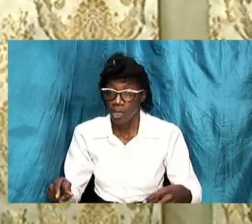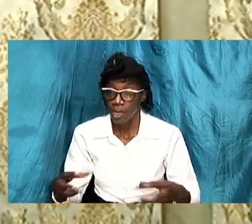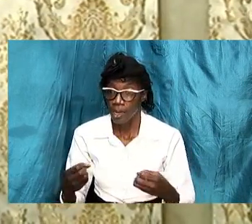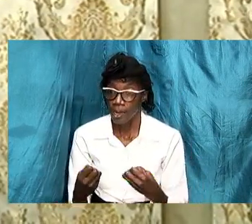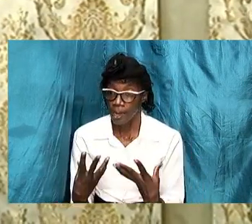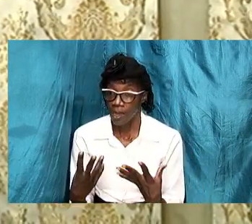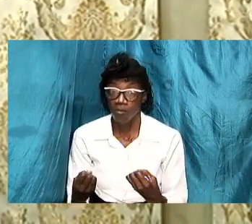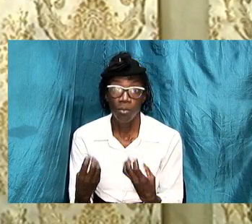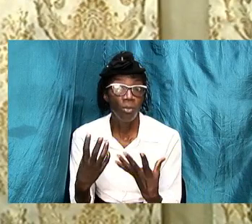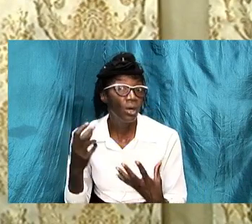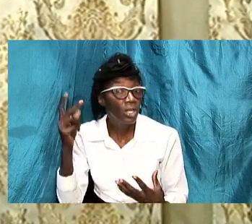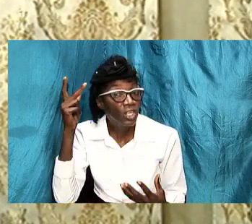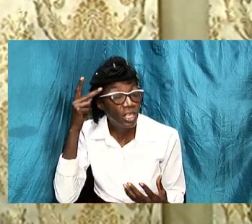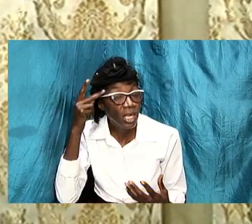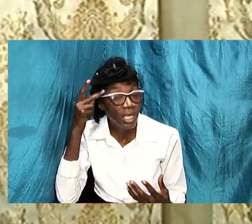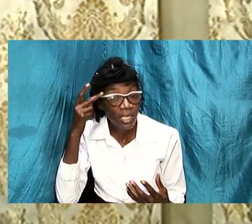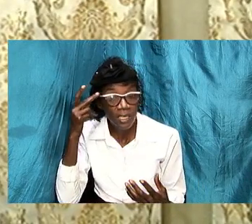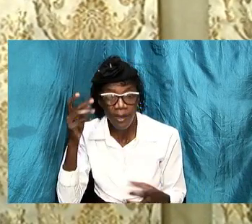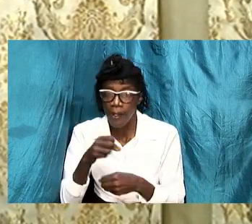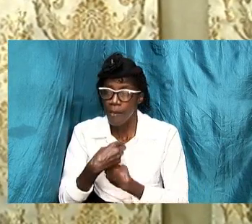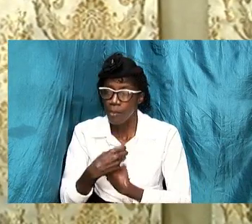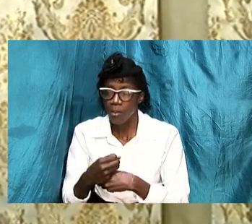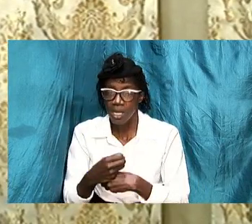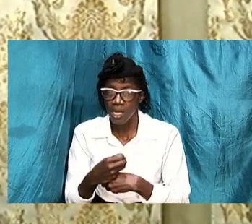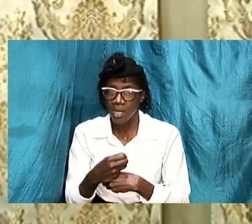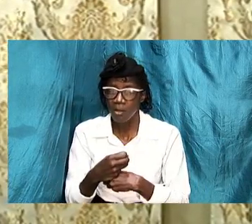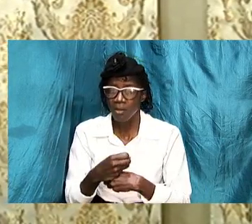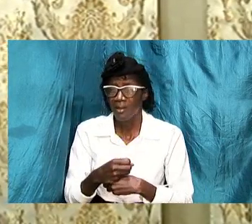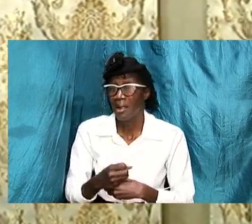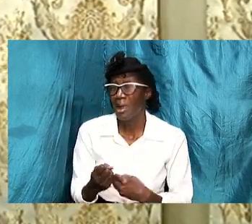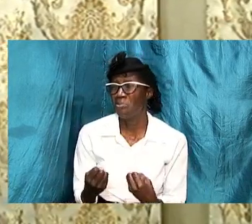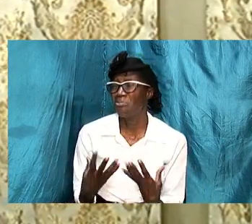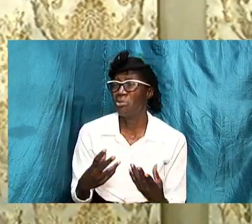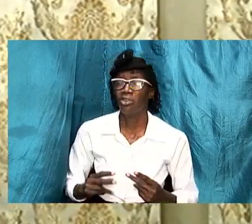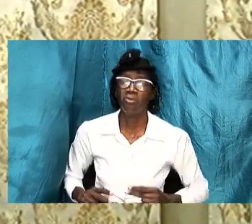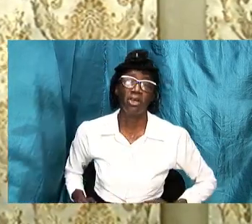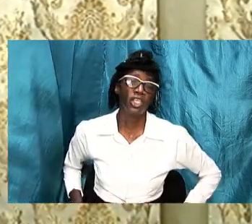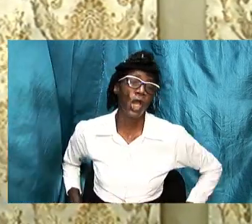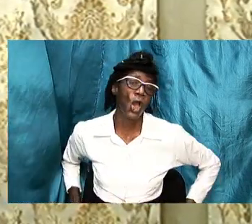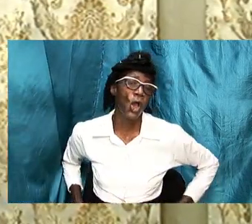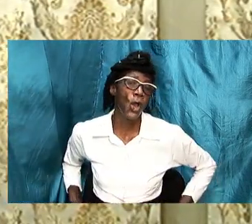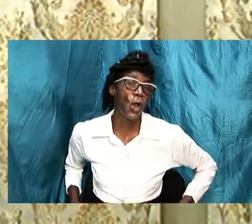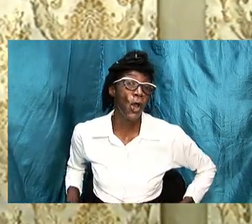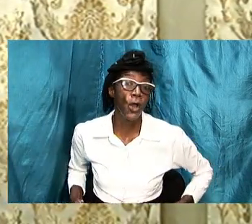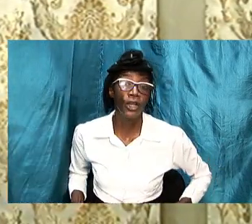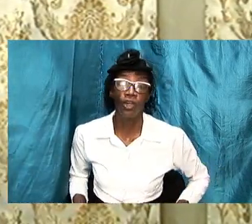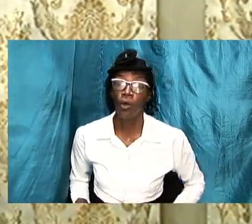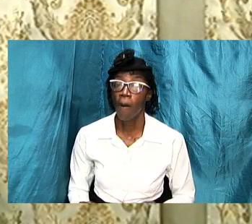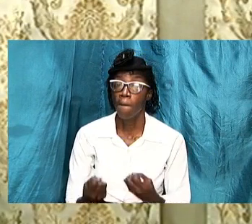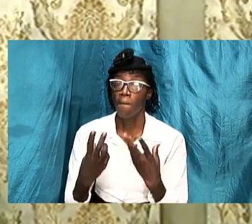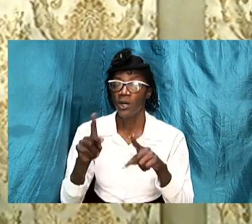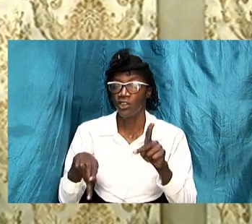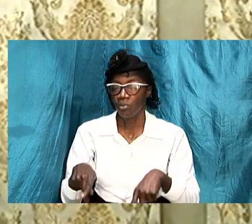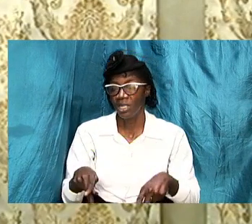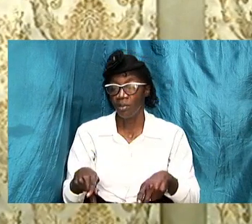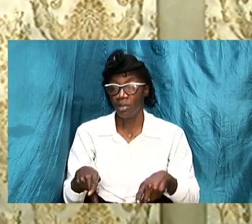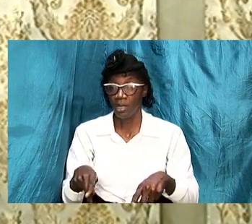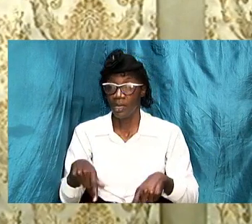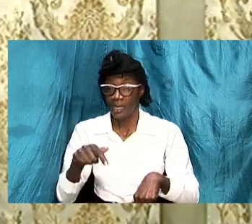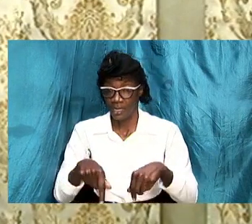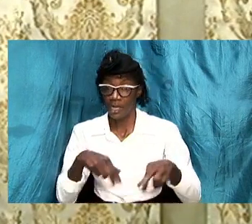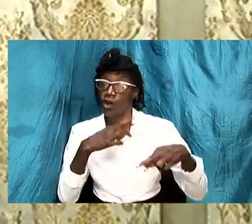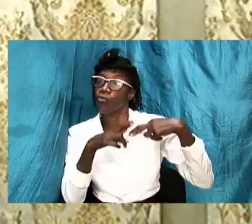caused untold hurt to many individuals in relationships